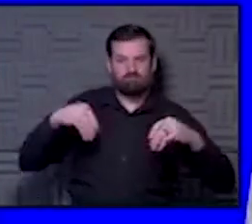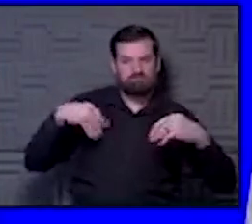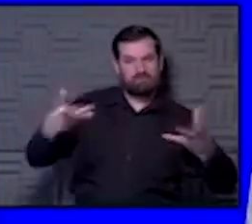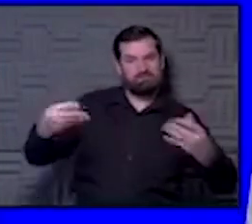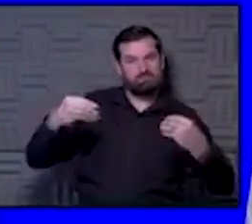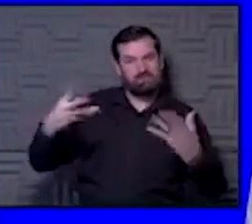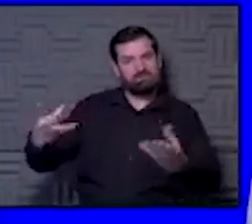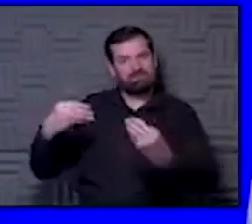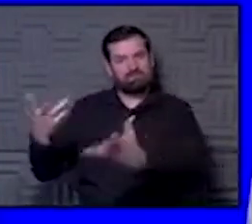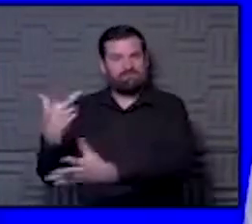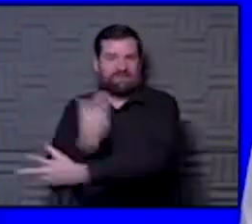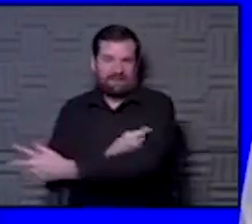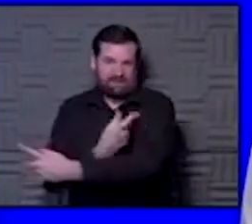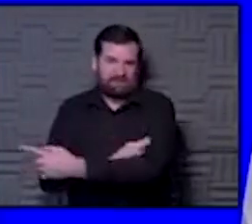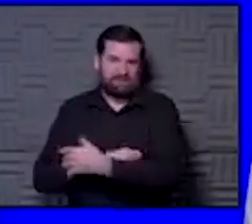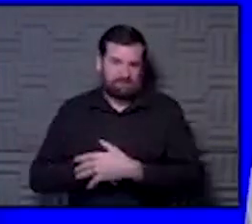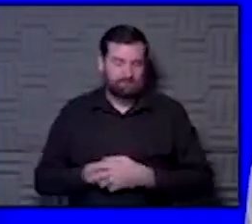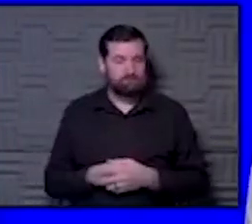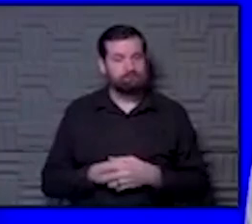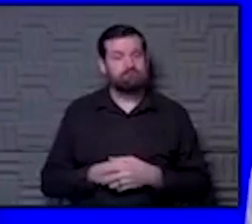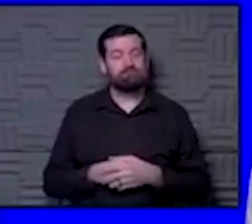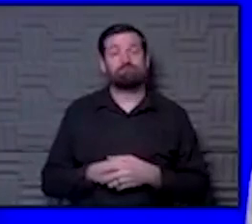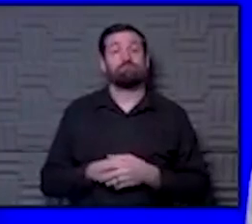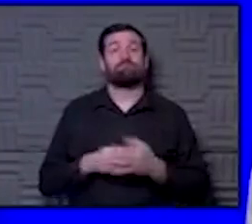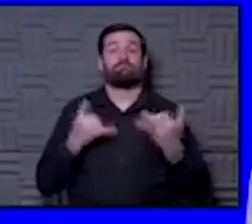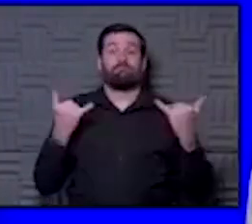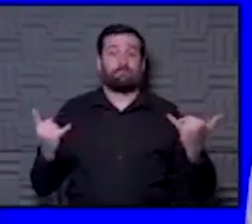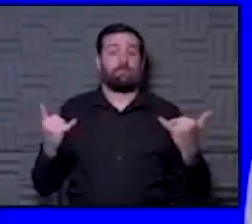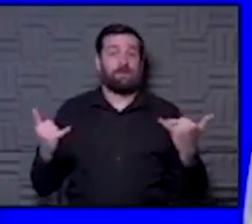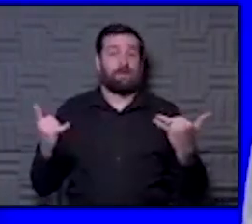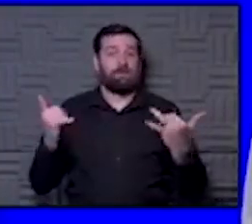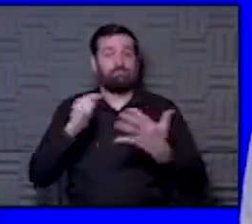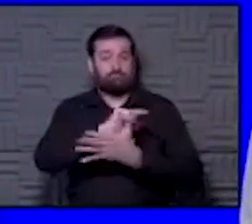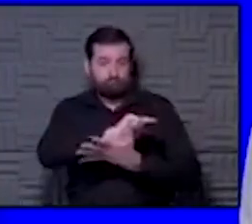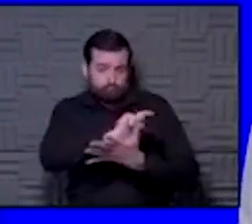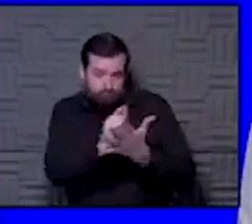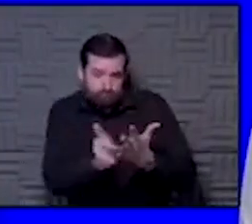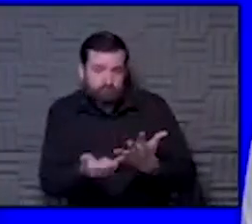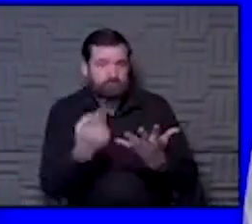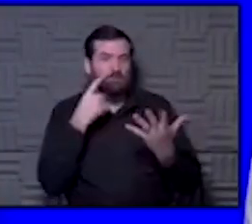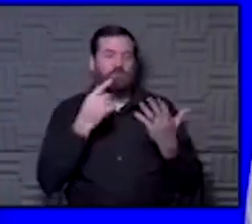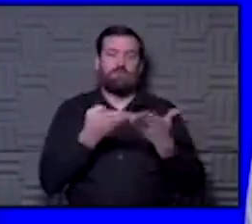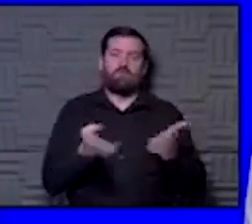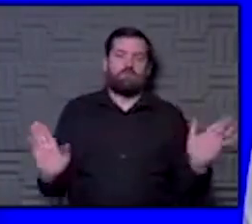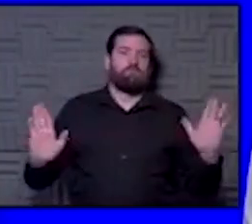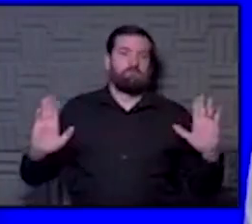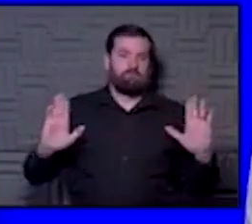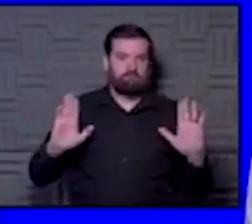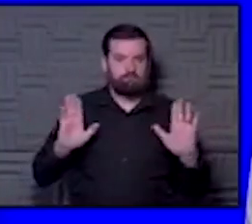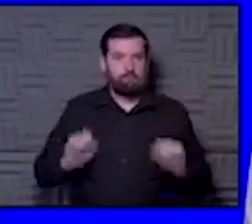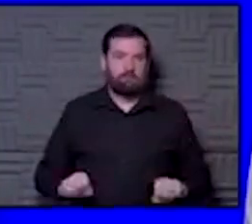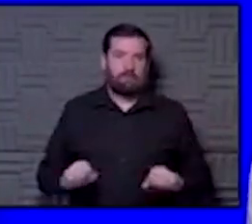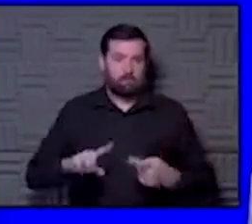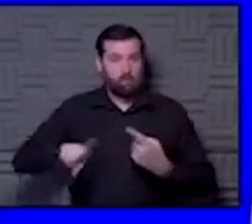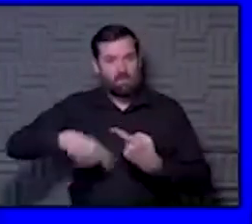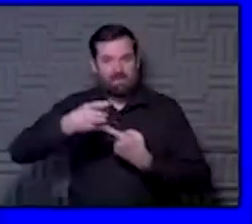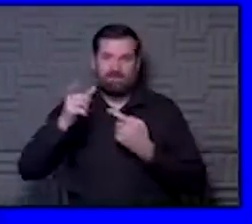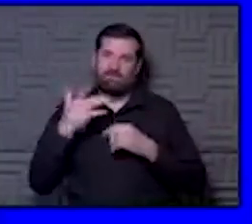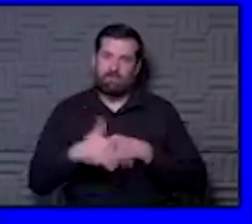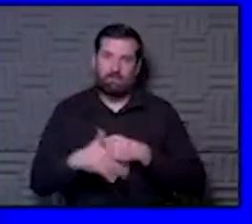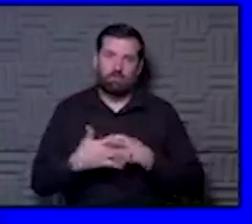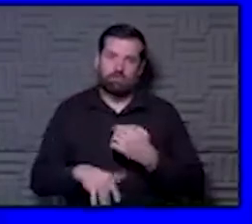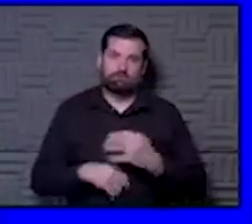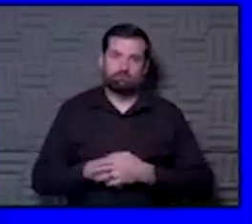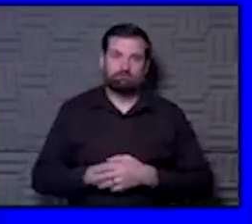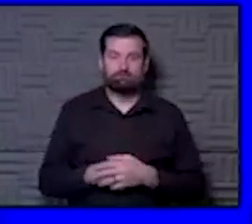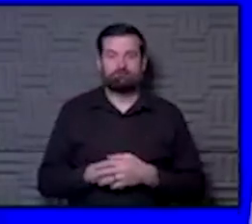employees vaccinated. like I said, we are working now on those systems for mass vaccinations for the public when they are available to the public as